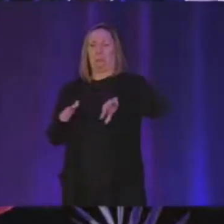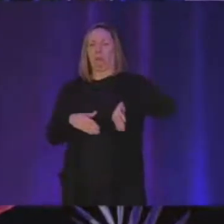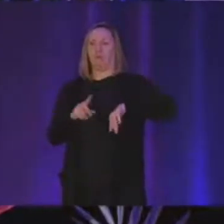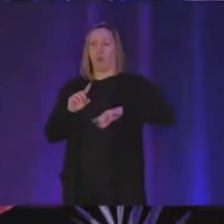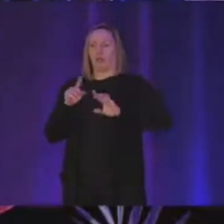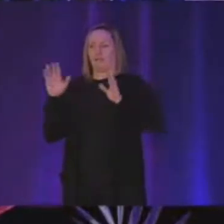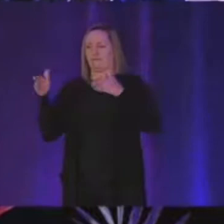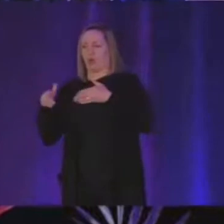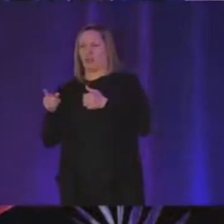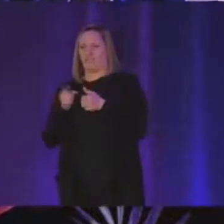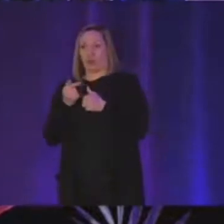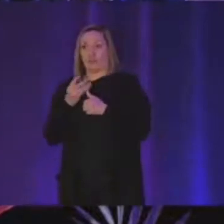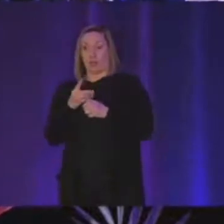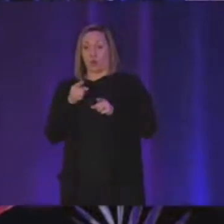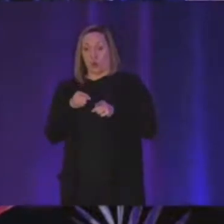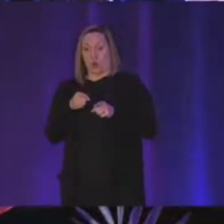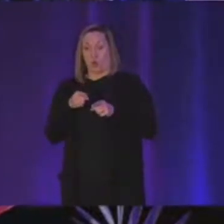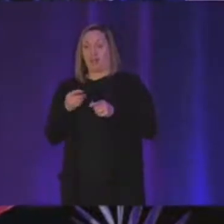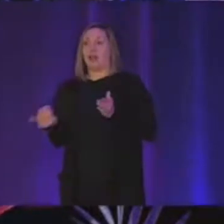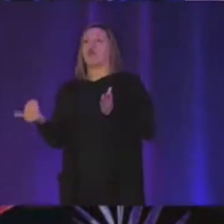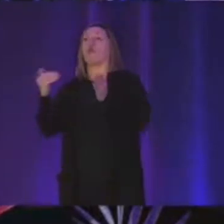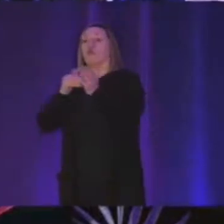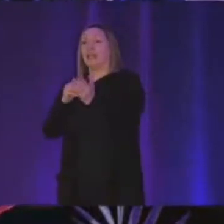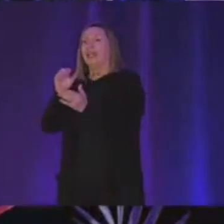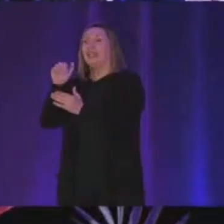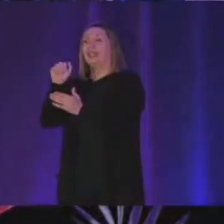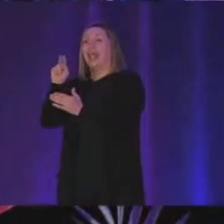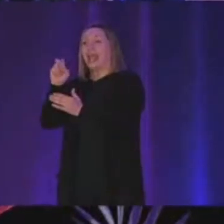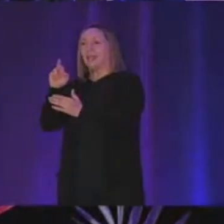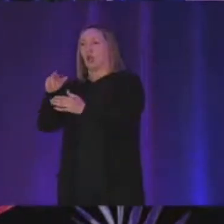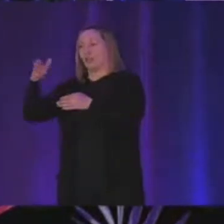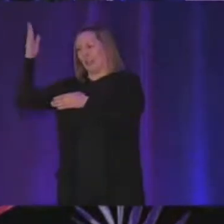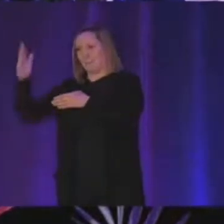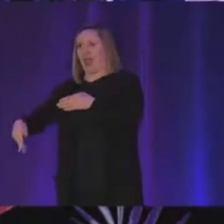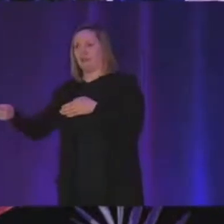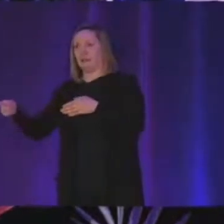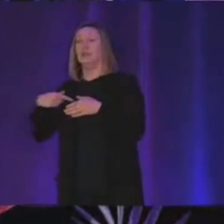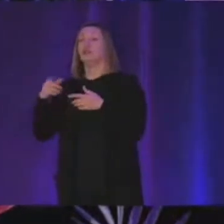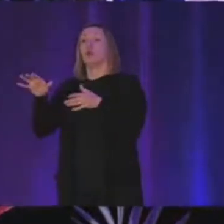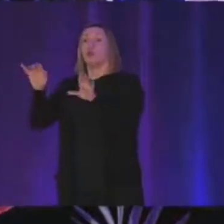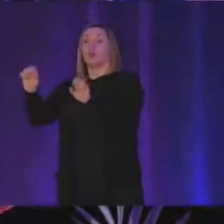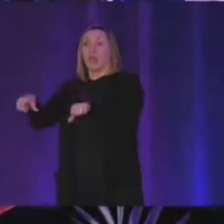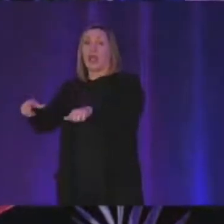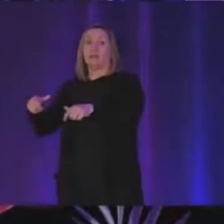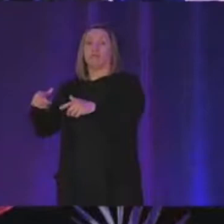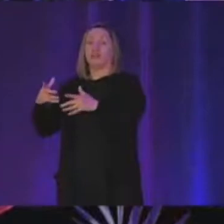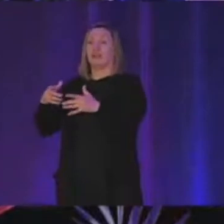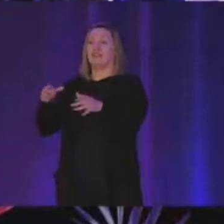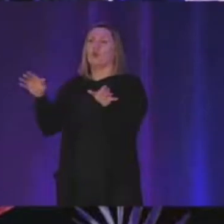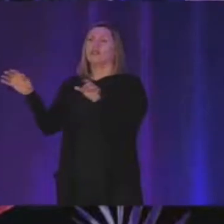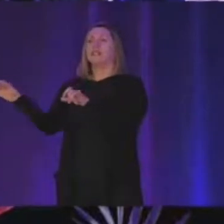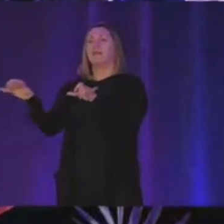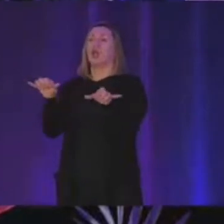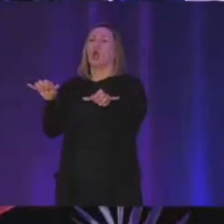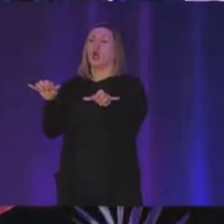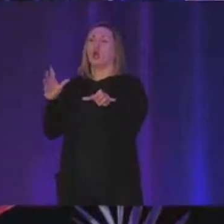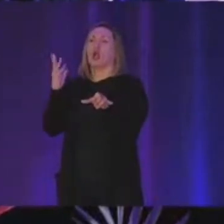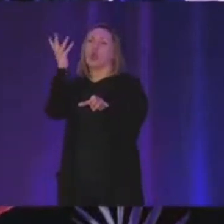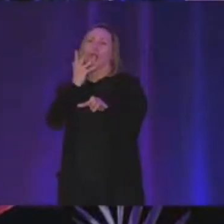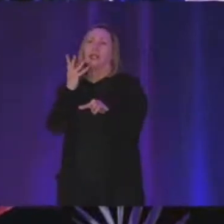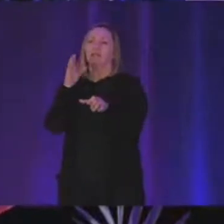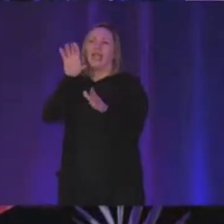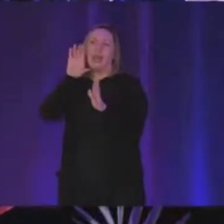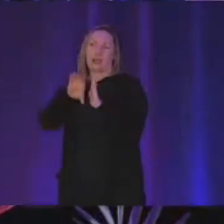the first few ones and then re-anchor it back and so this way you're able to uh get a very similar like looking